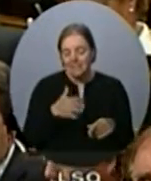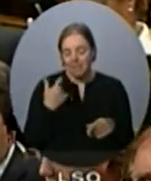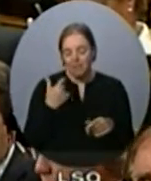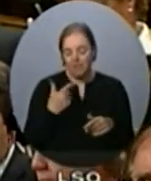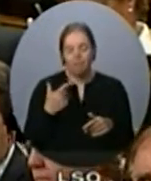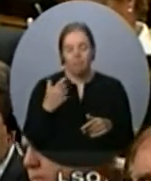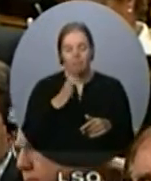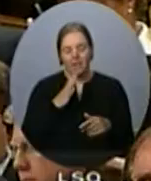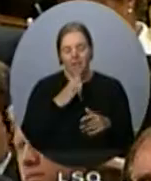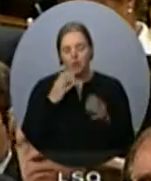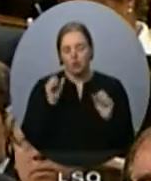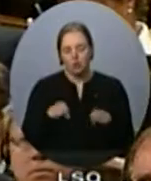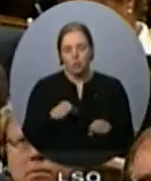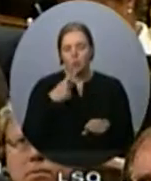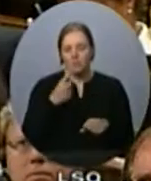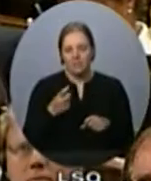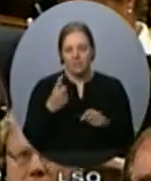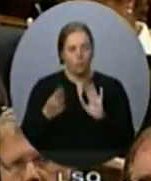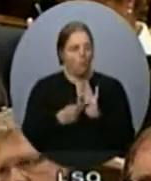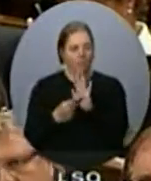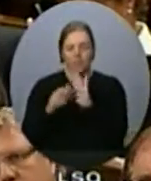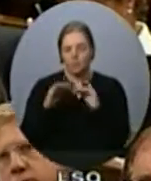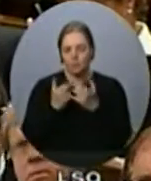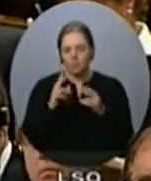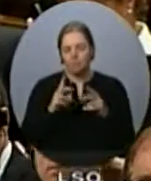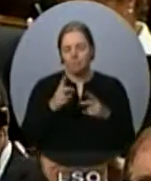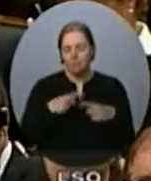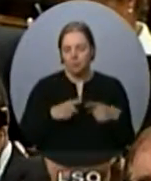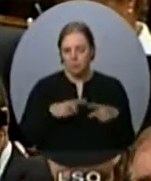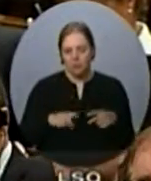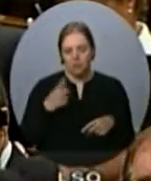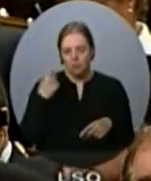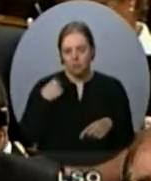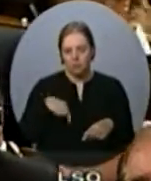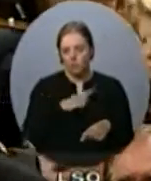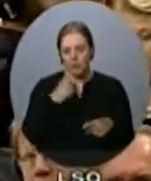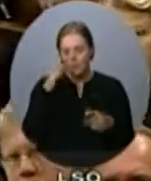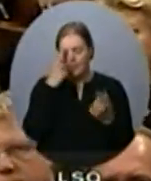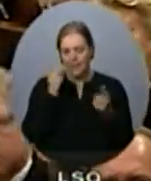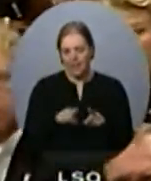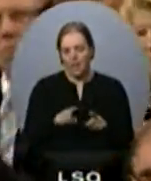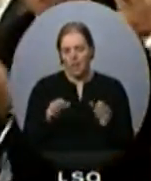I condemn in the sharpest terms this deeply defensive court decision.